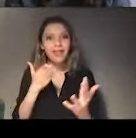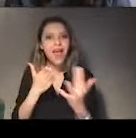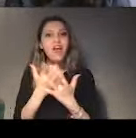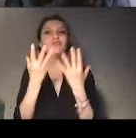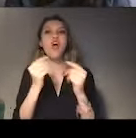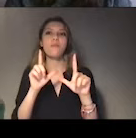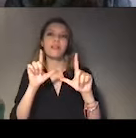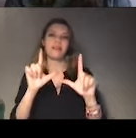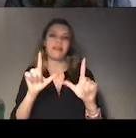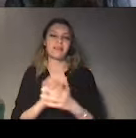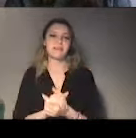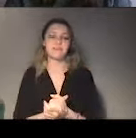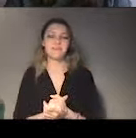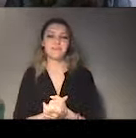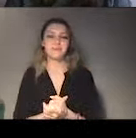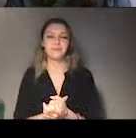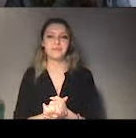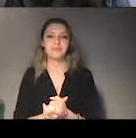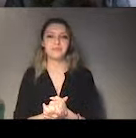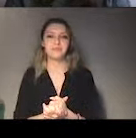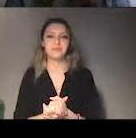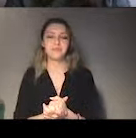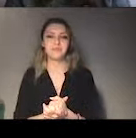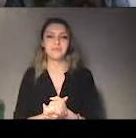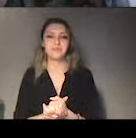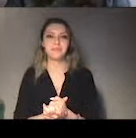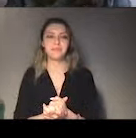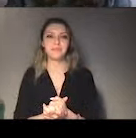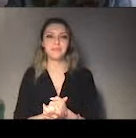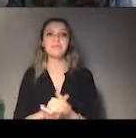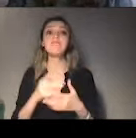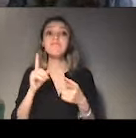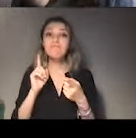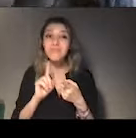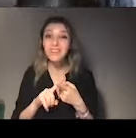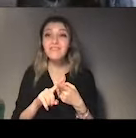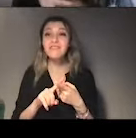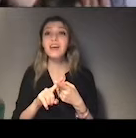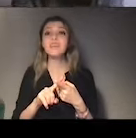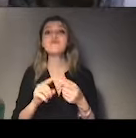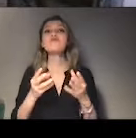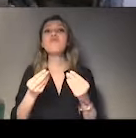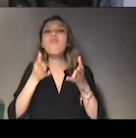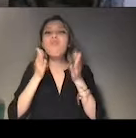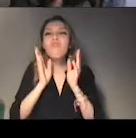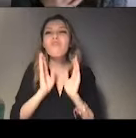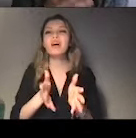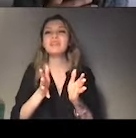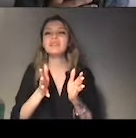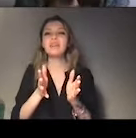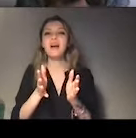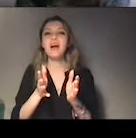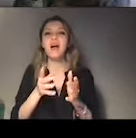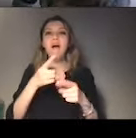as many targets, as many stakeholders as possible. And if you produce a report of more